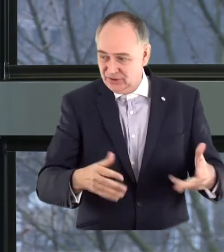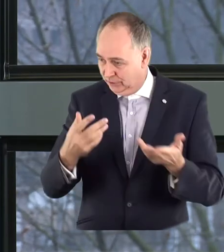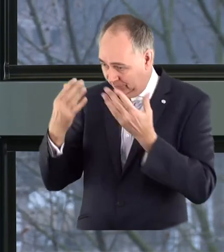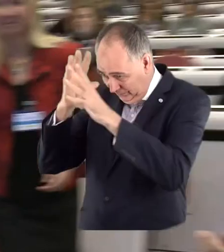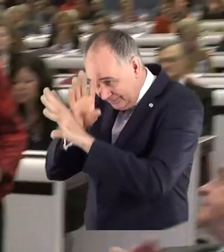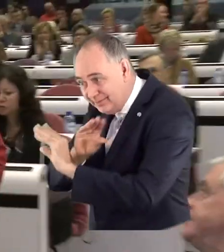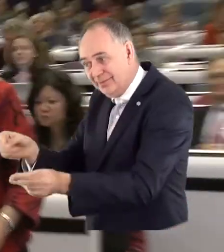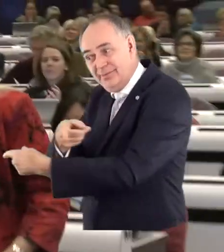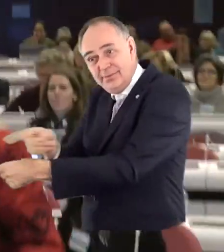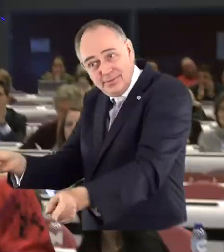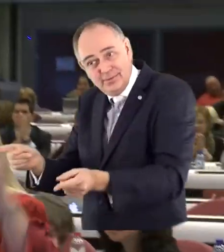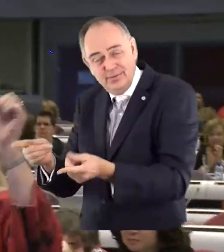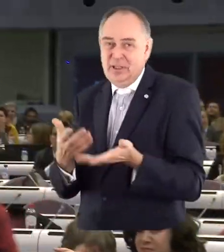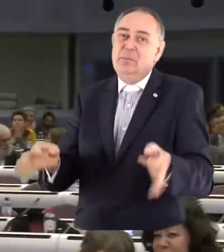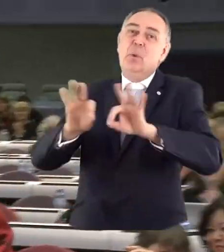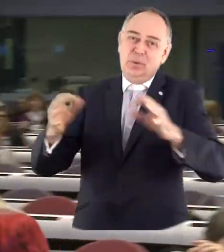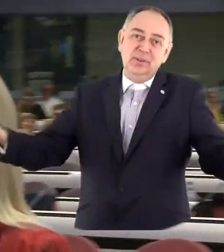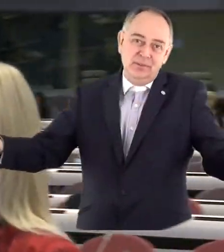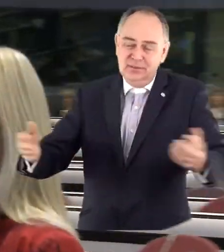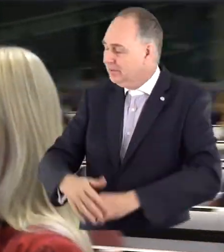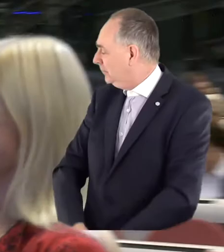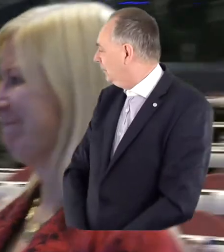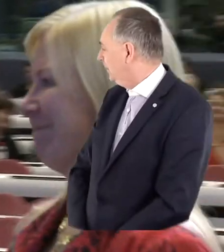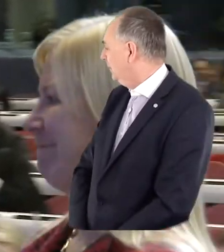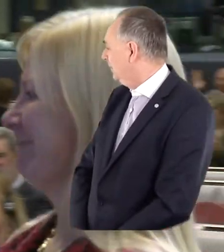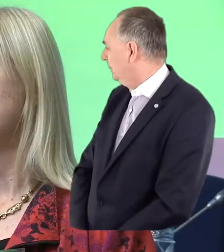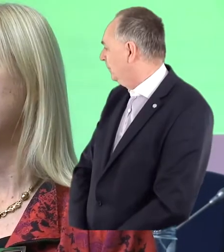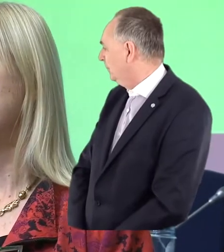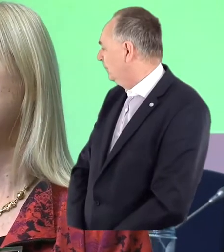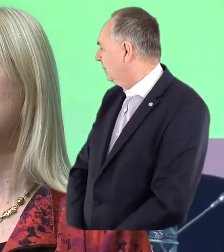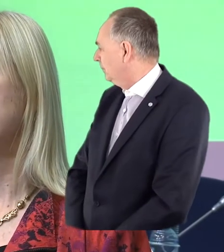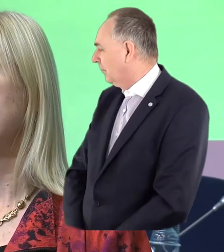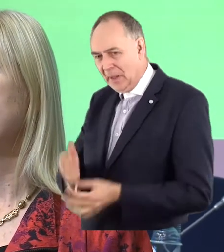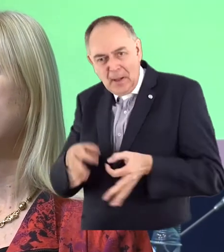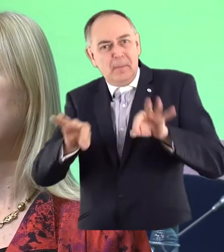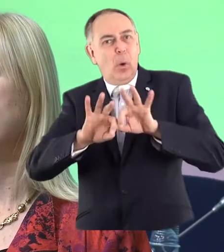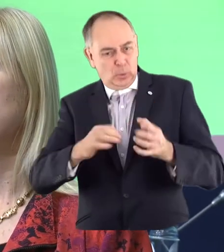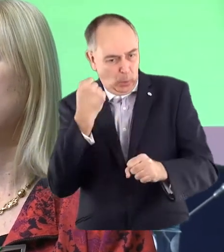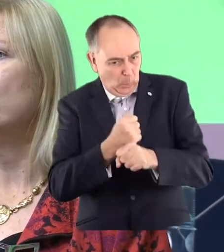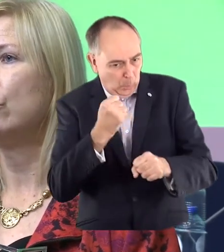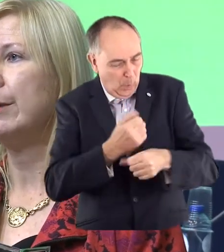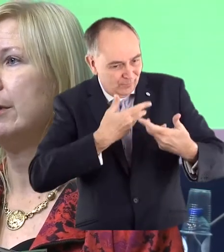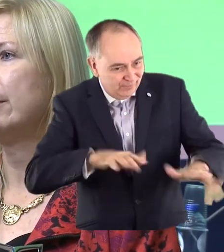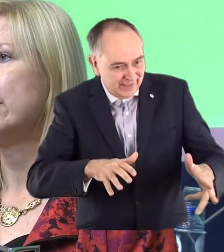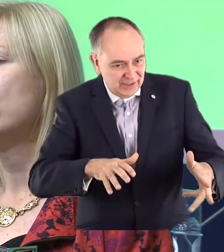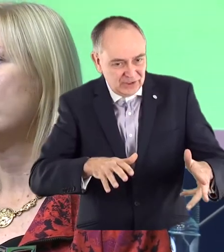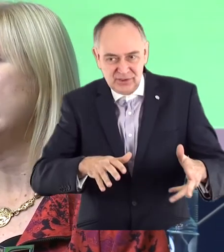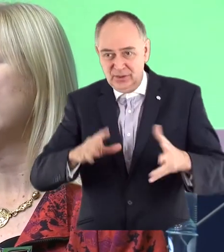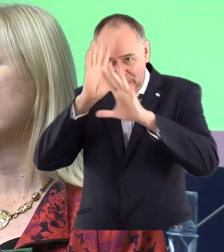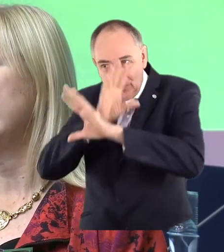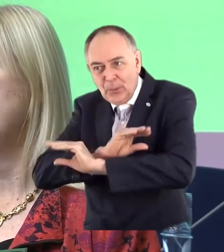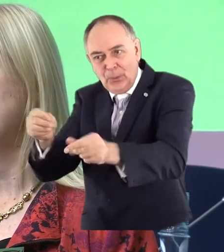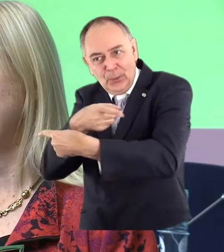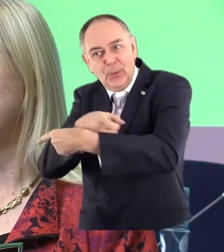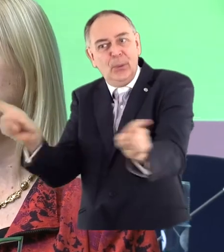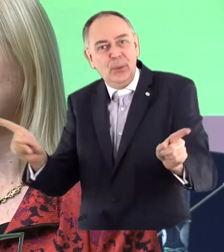users. Because that is the A and O of the work. It's very important if you do something to tell